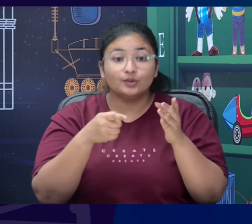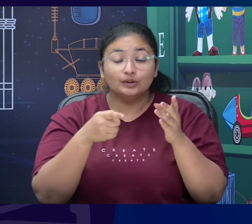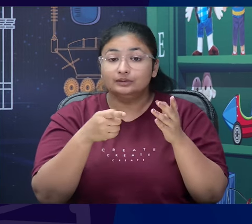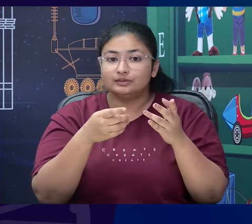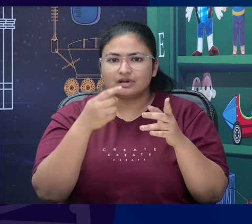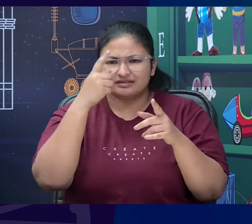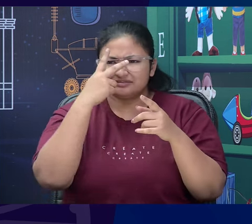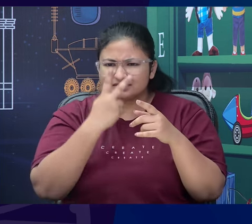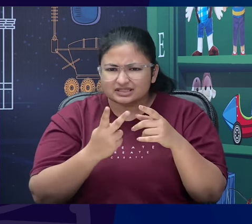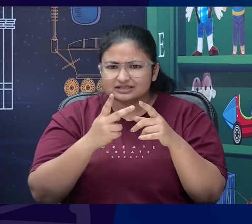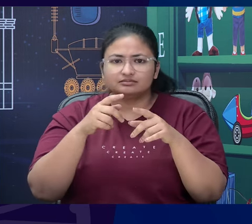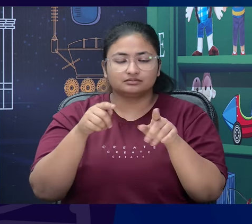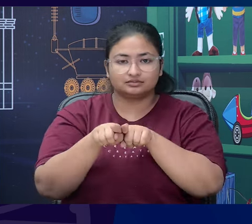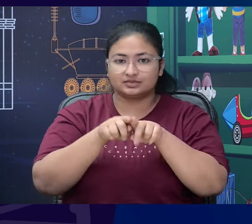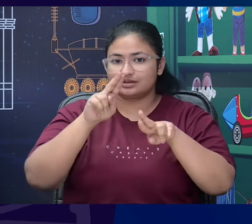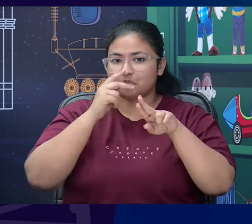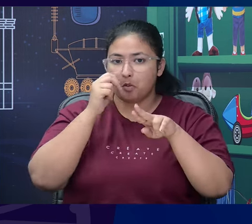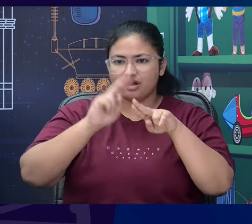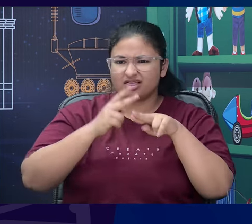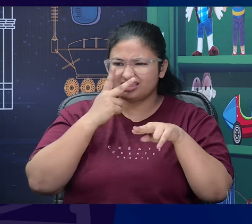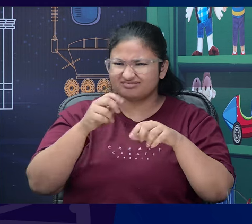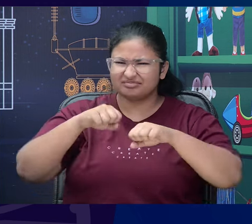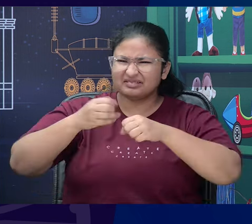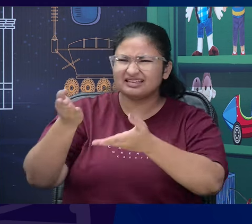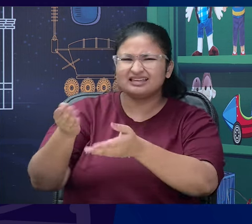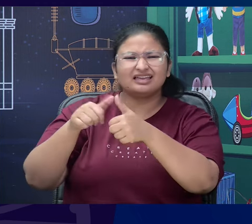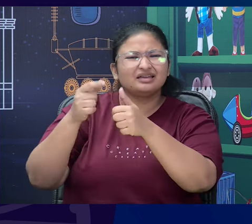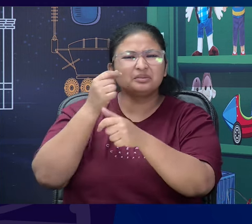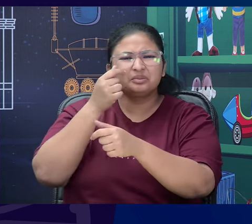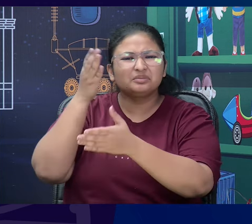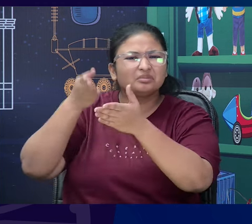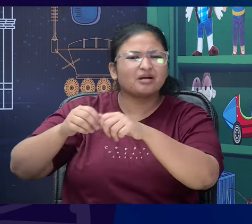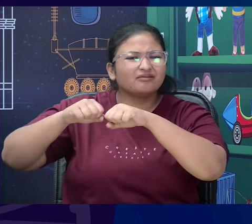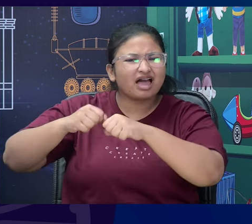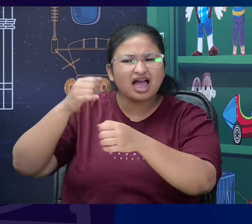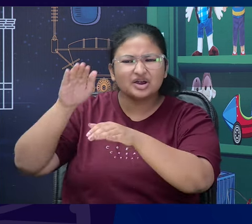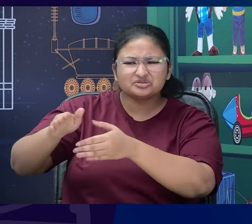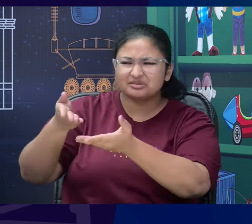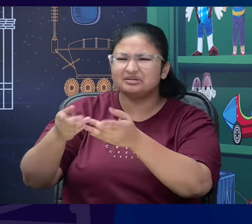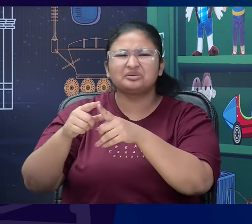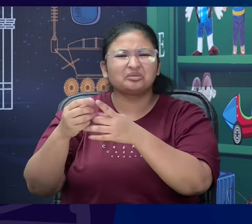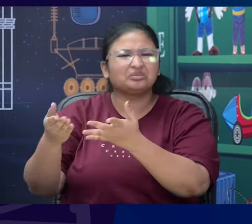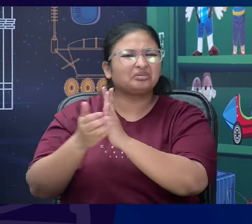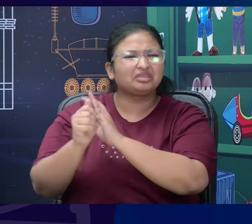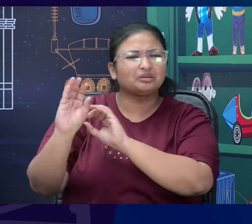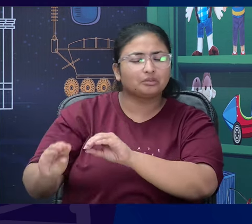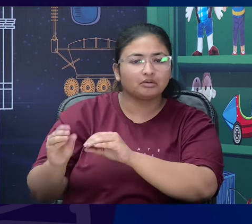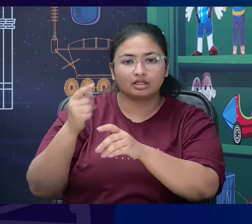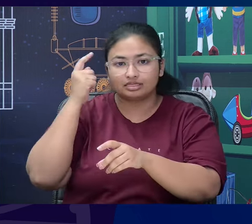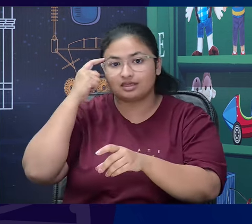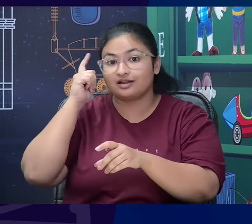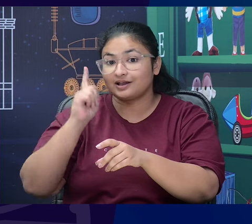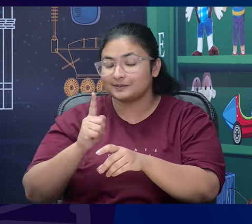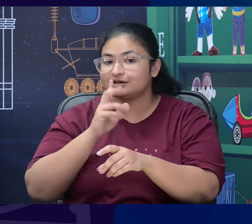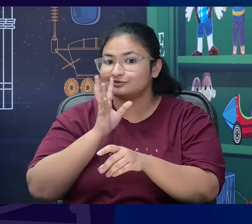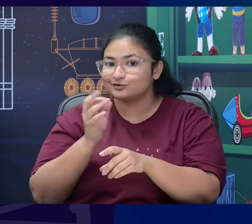appearance can be misleading. So not only is it a fun story we also get to understand not to you know judge a book